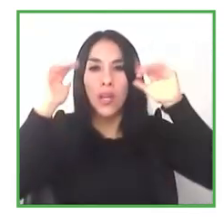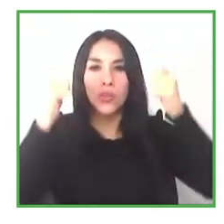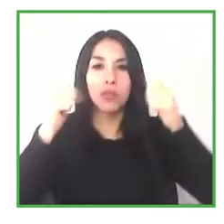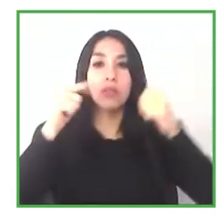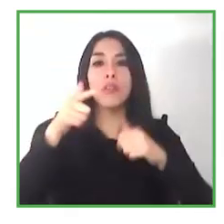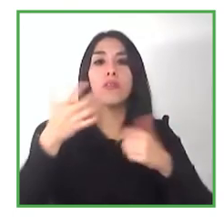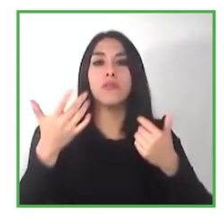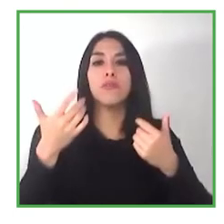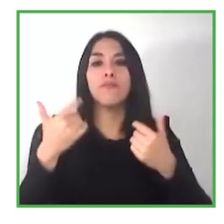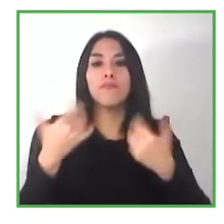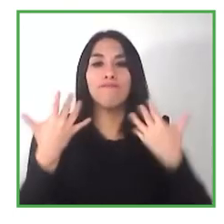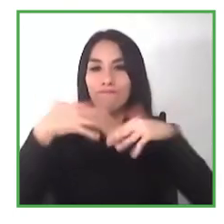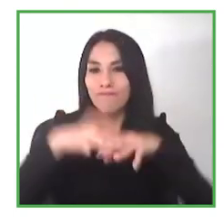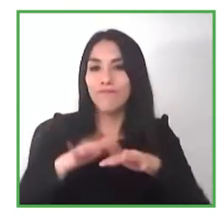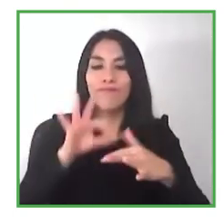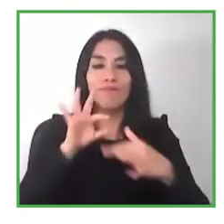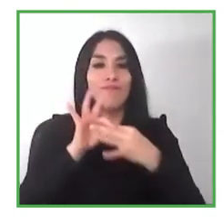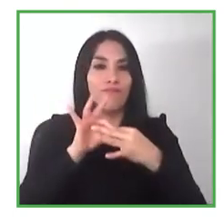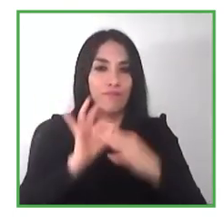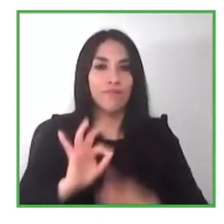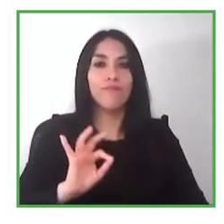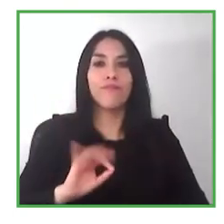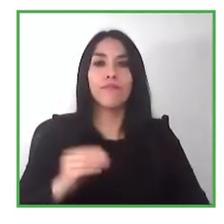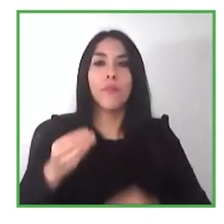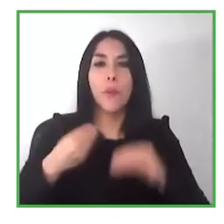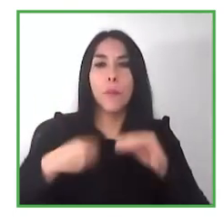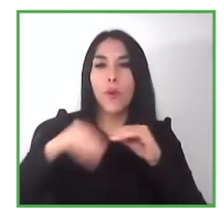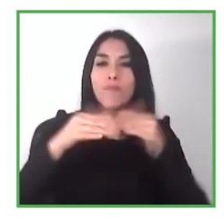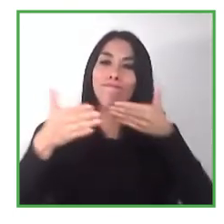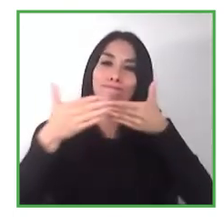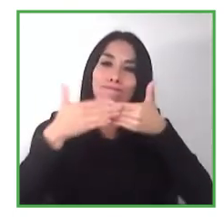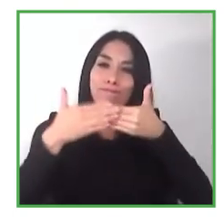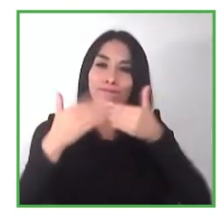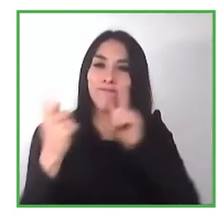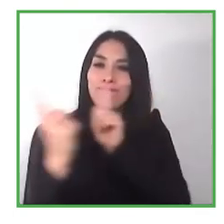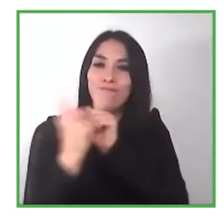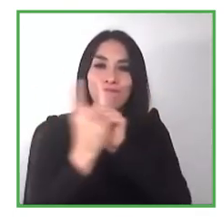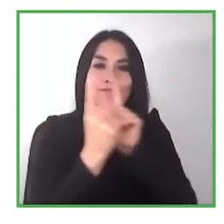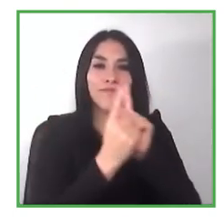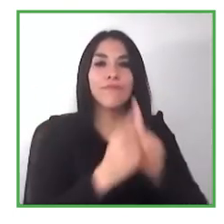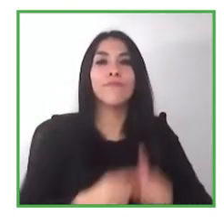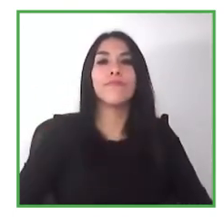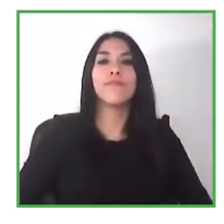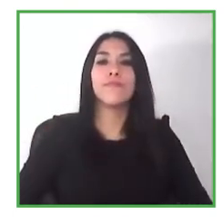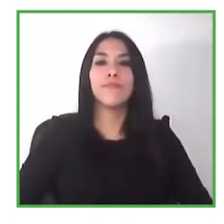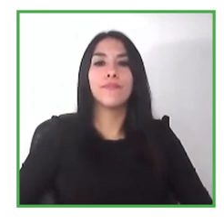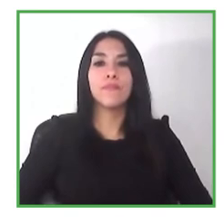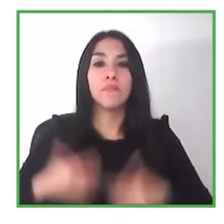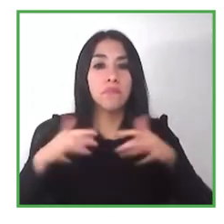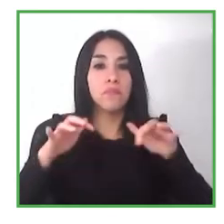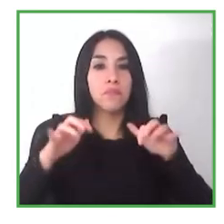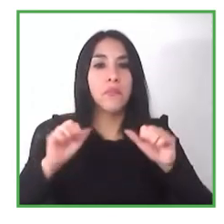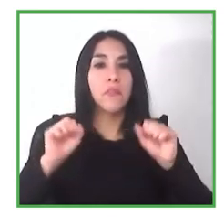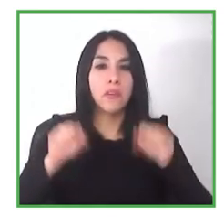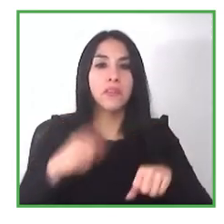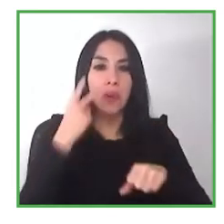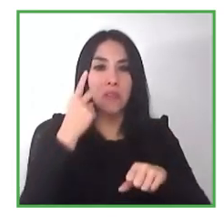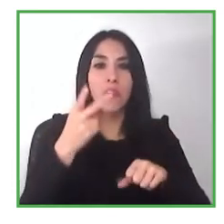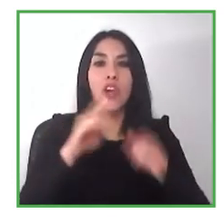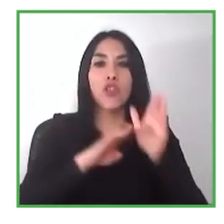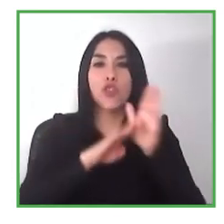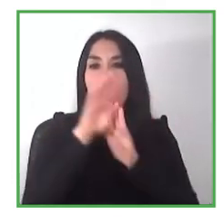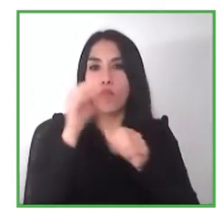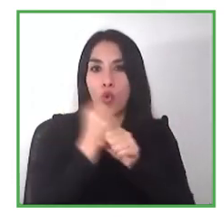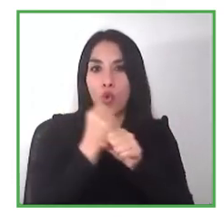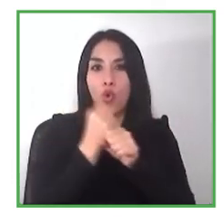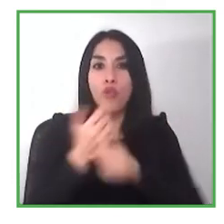through the networks online we can work together um with these